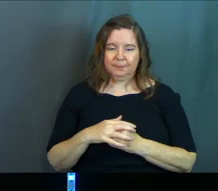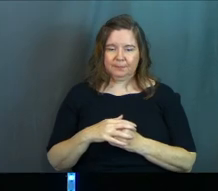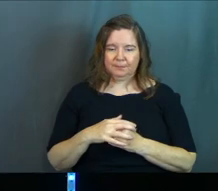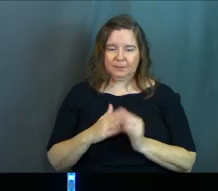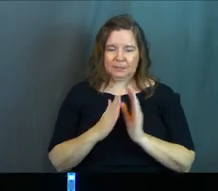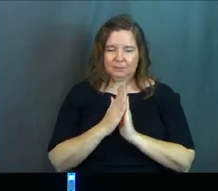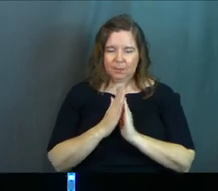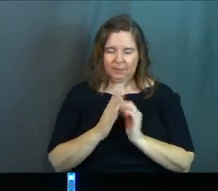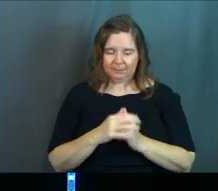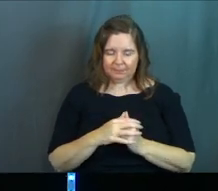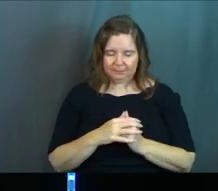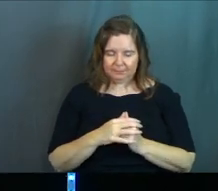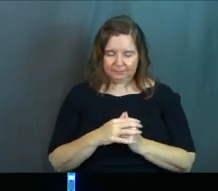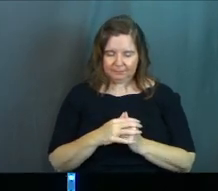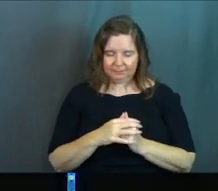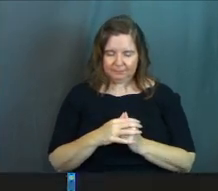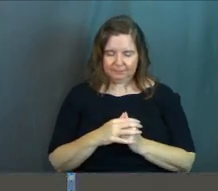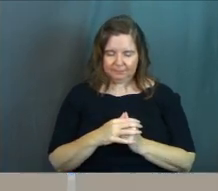Let's pray.